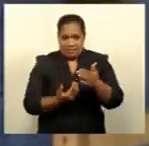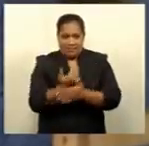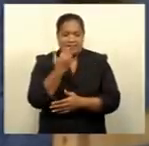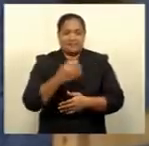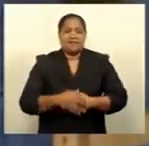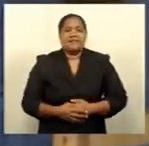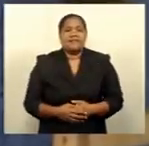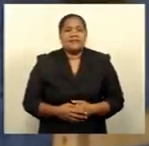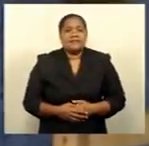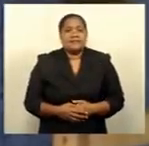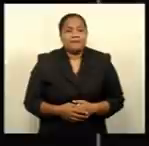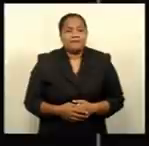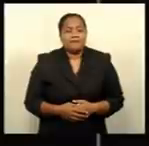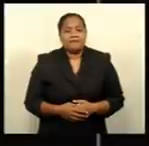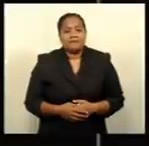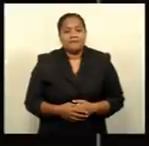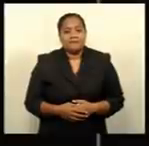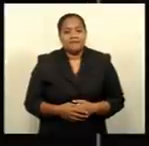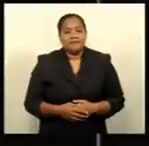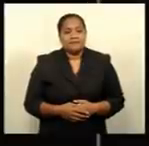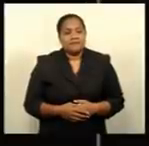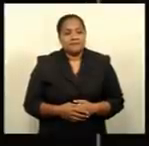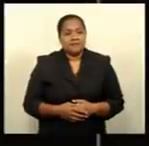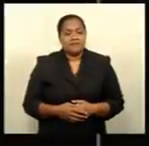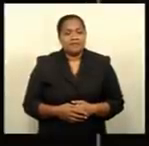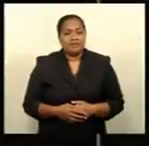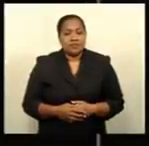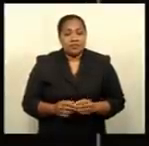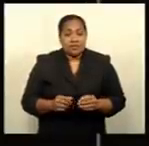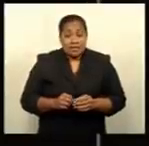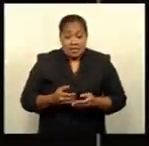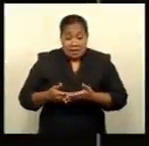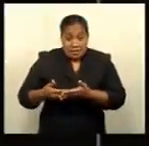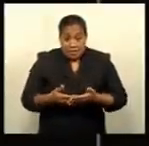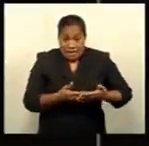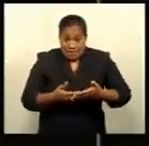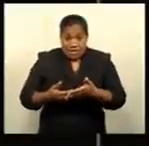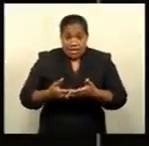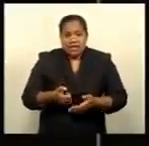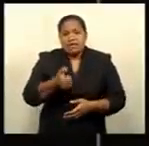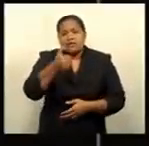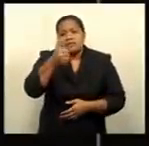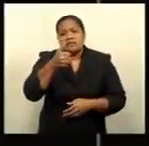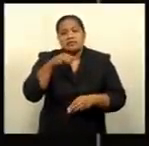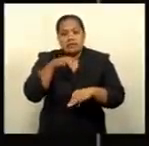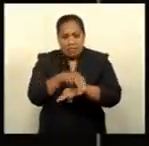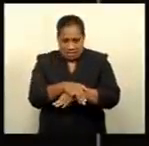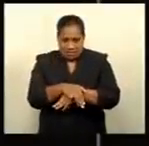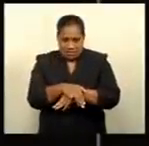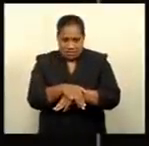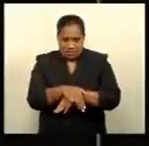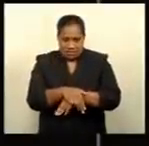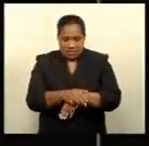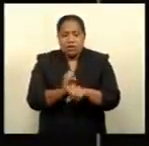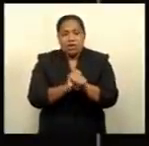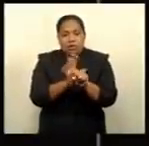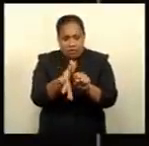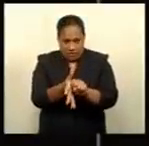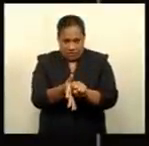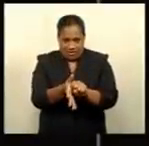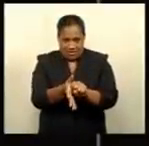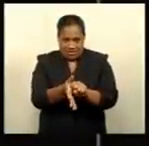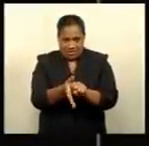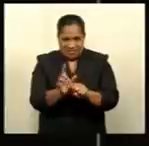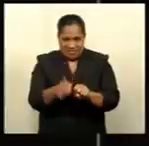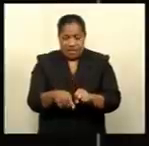Tandulala, FBC News. A six-month-old baby has become Fiji's youngest COVID victim, and the health ministry